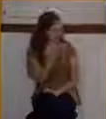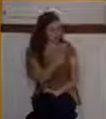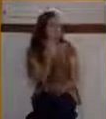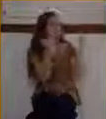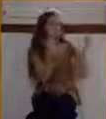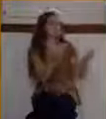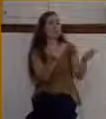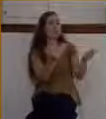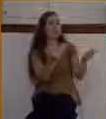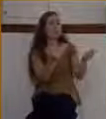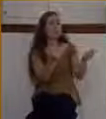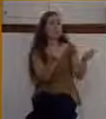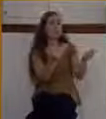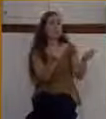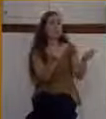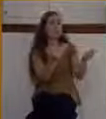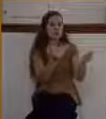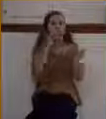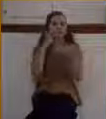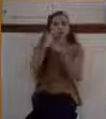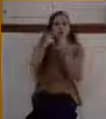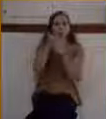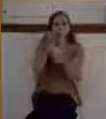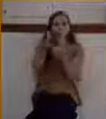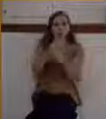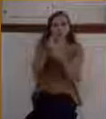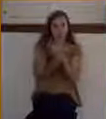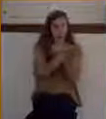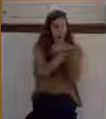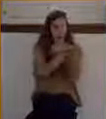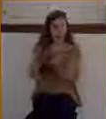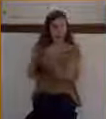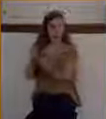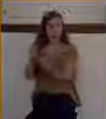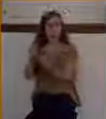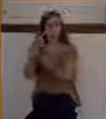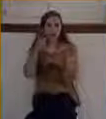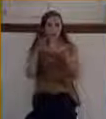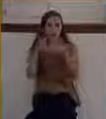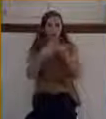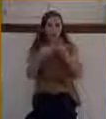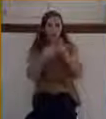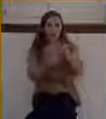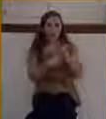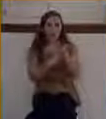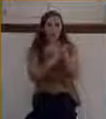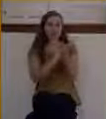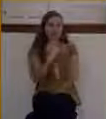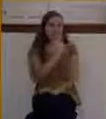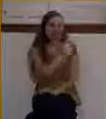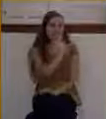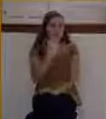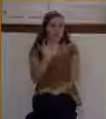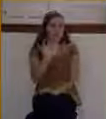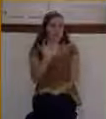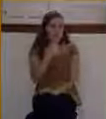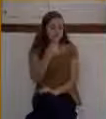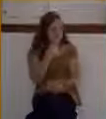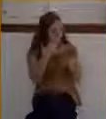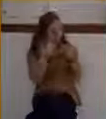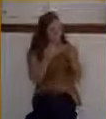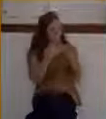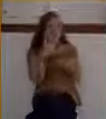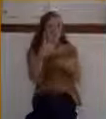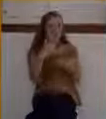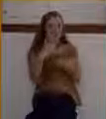together, Jesus touched his eyes. Jesus said, receive your sight. right, go your way. Your faith has made